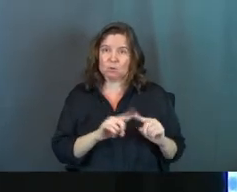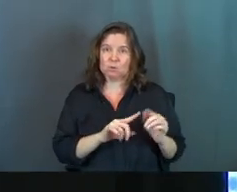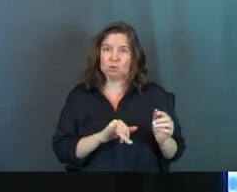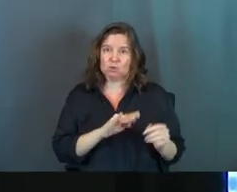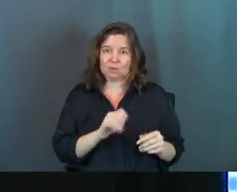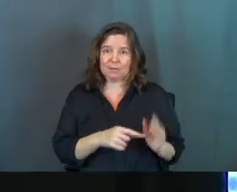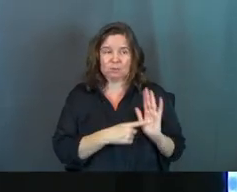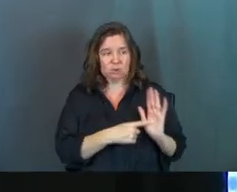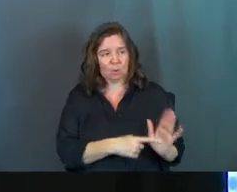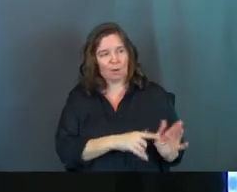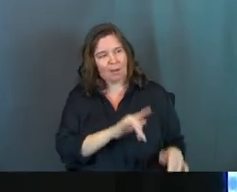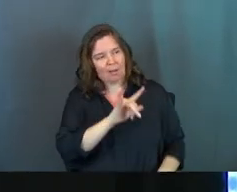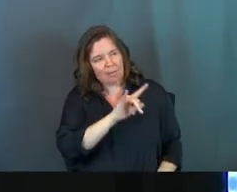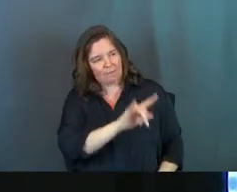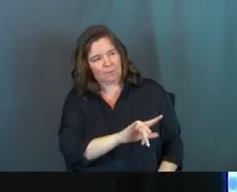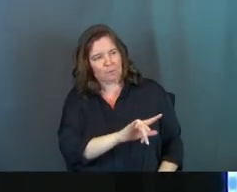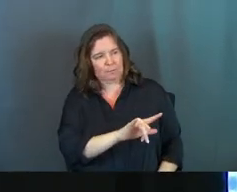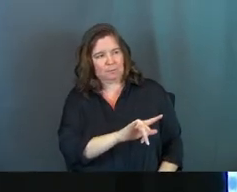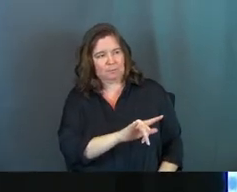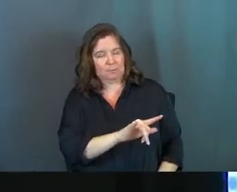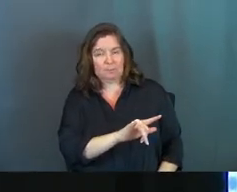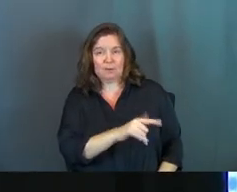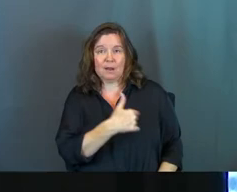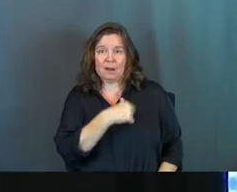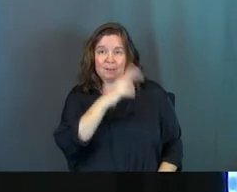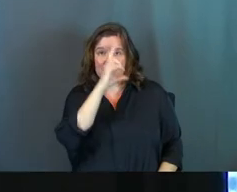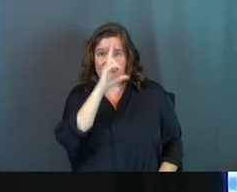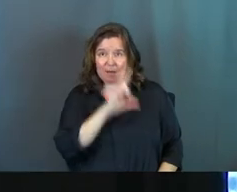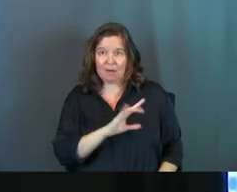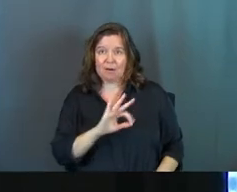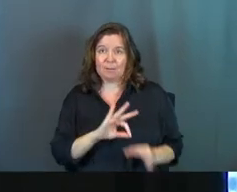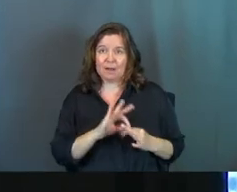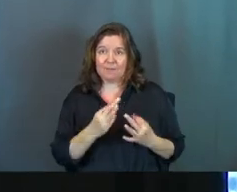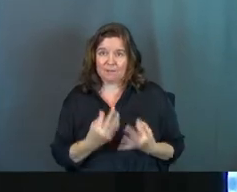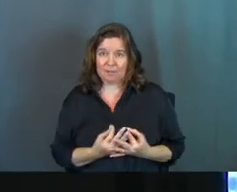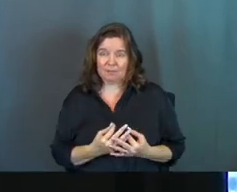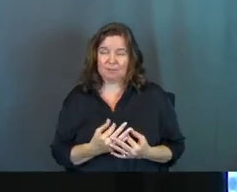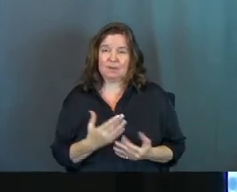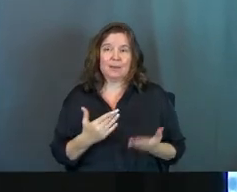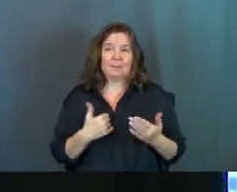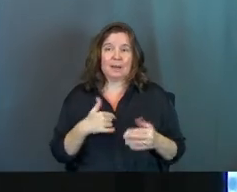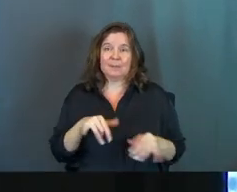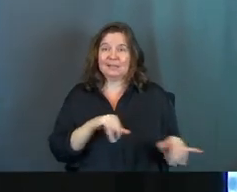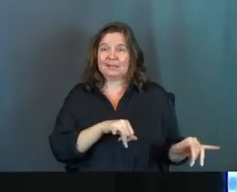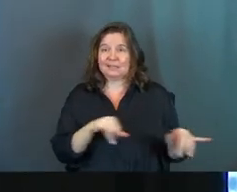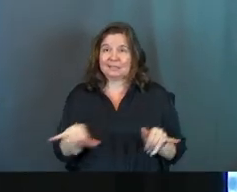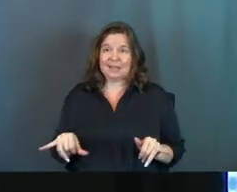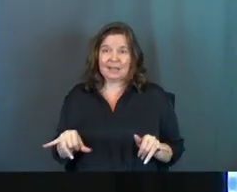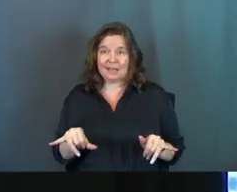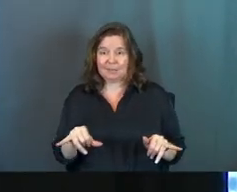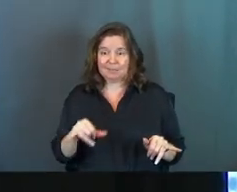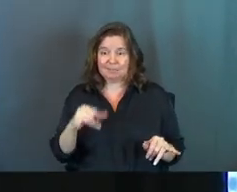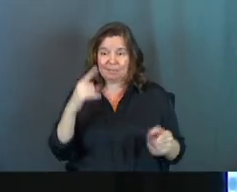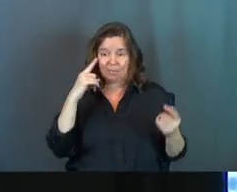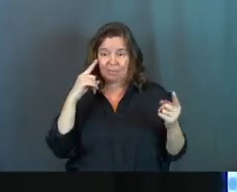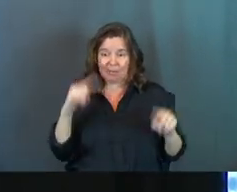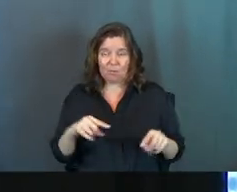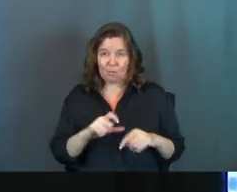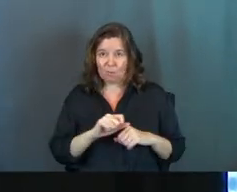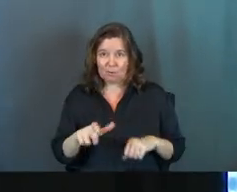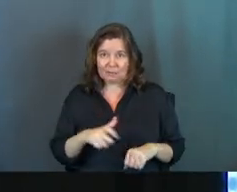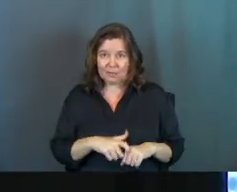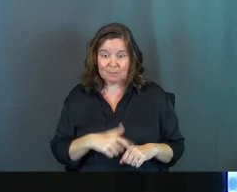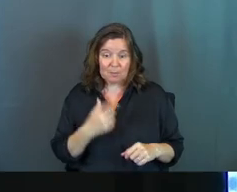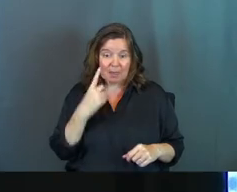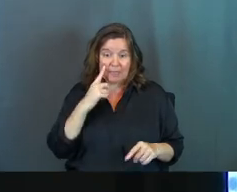James, he showed him, hey, I love you. I'm going to honor my family. We may not be on the same page all the time. You may